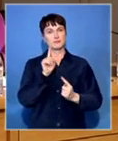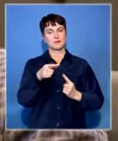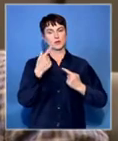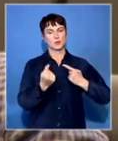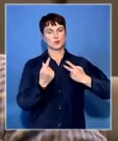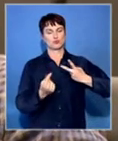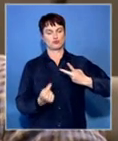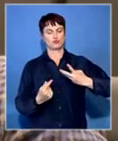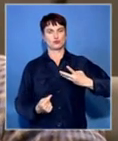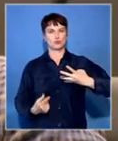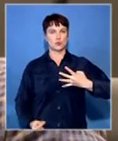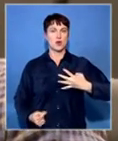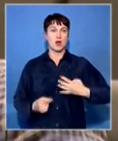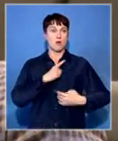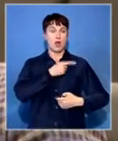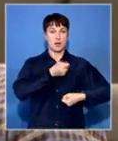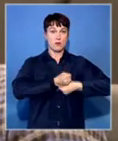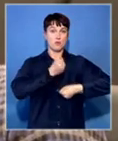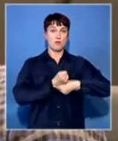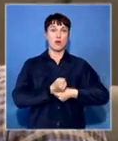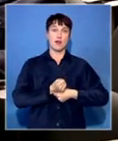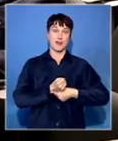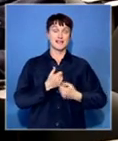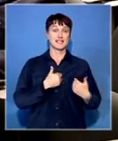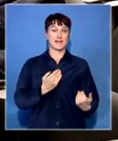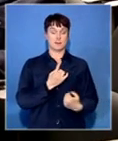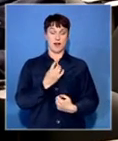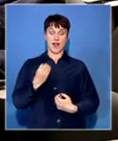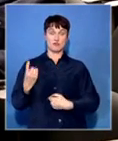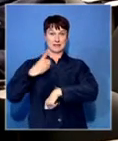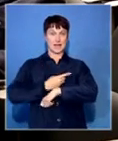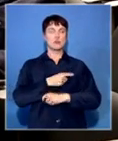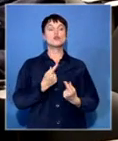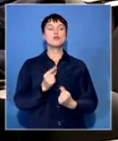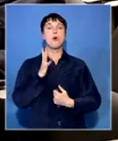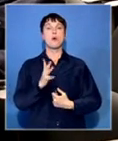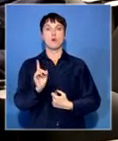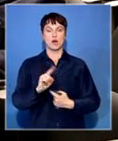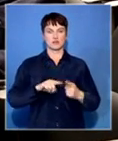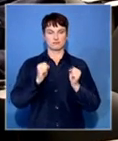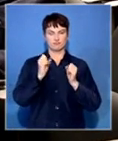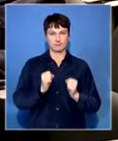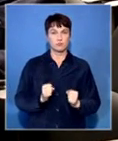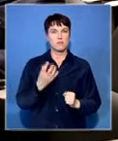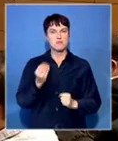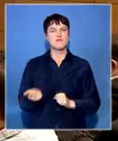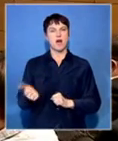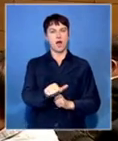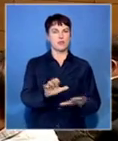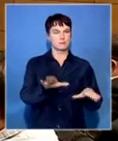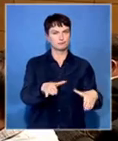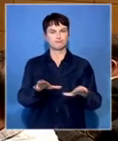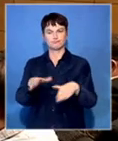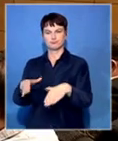introducing during her first hundred days in office. She says several announcements regarding the leadership of other entities